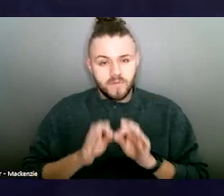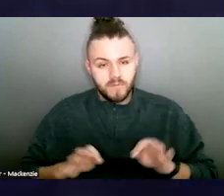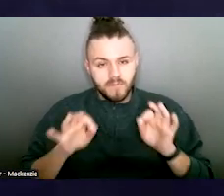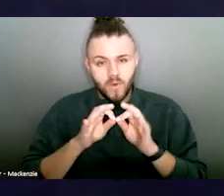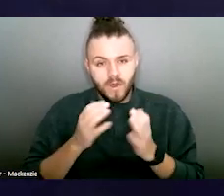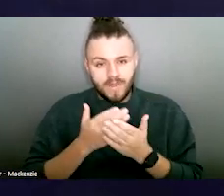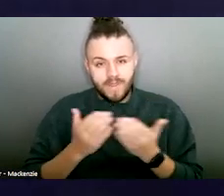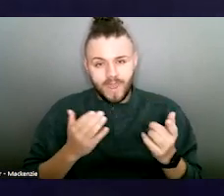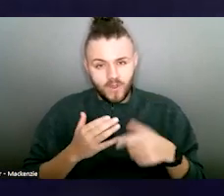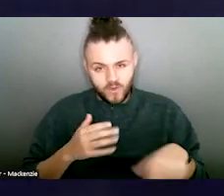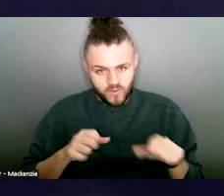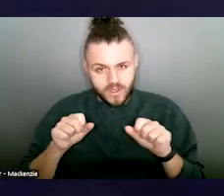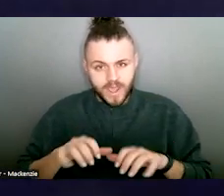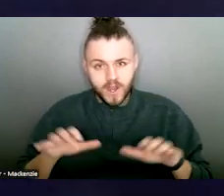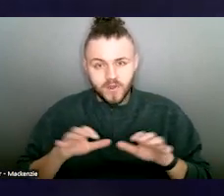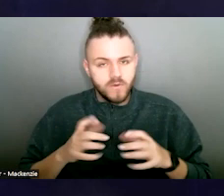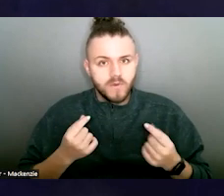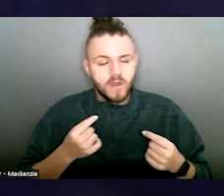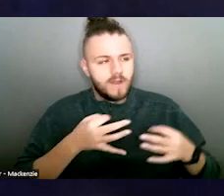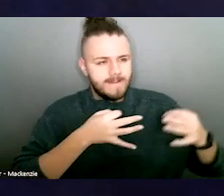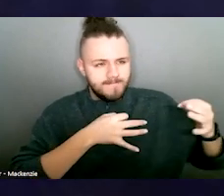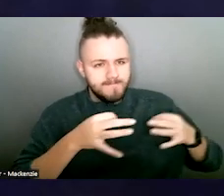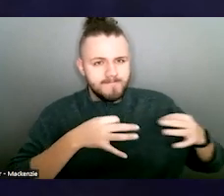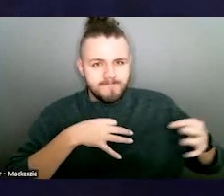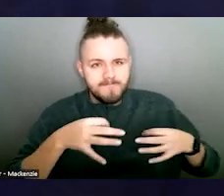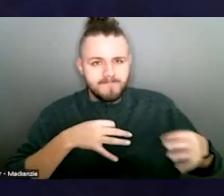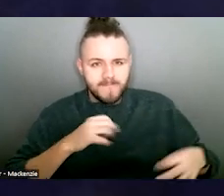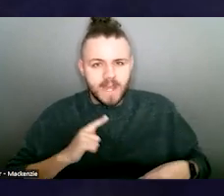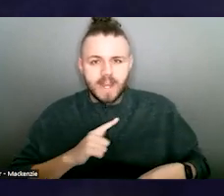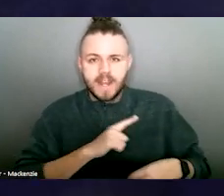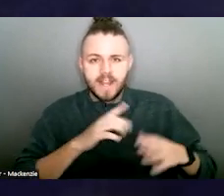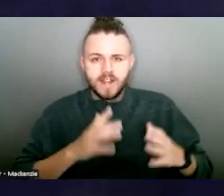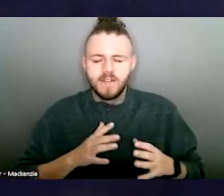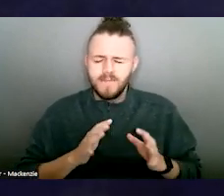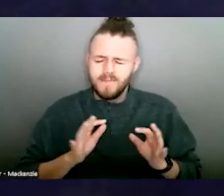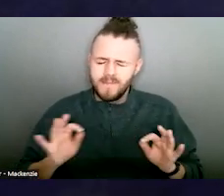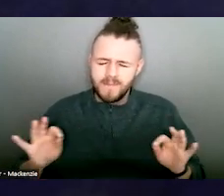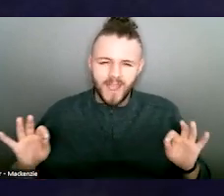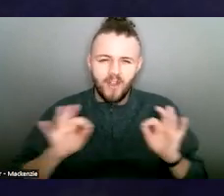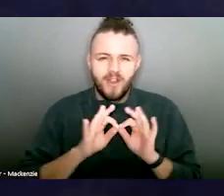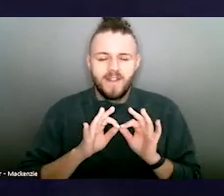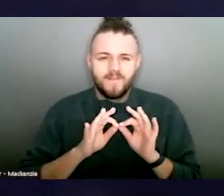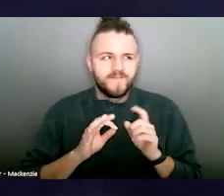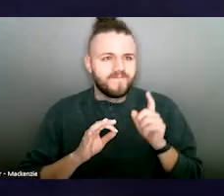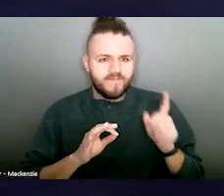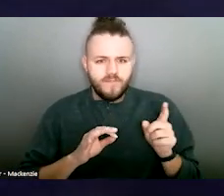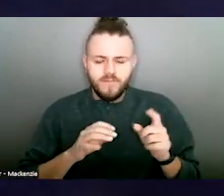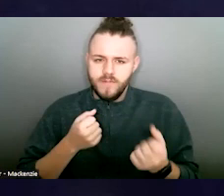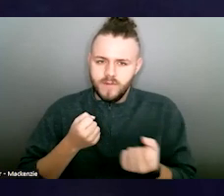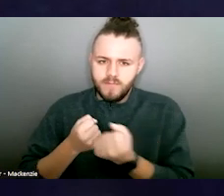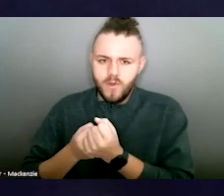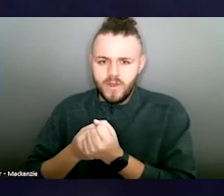do today is to explain to the legislators why it is imperative that they